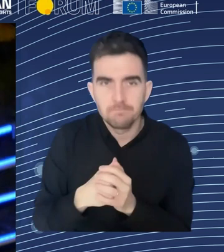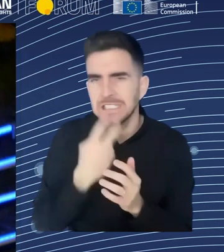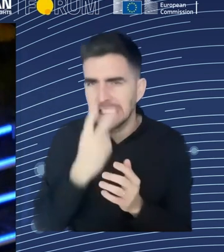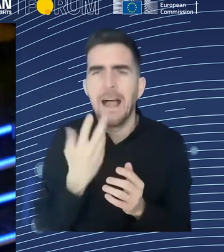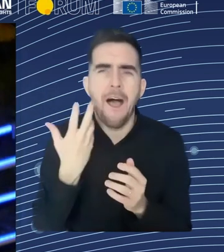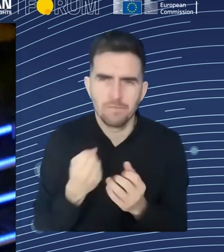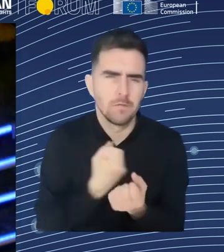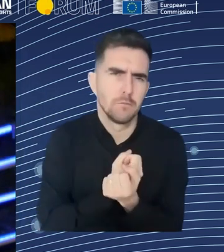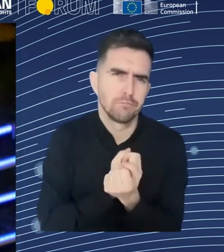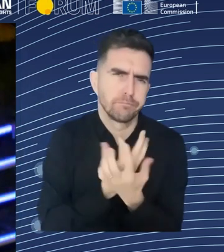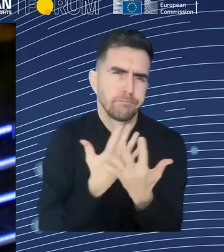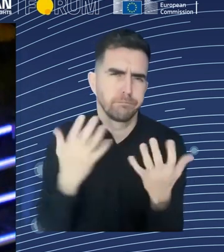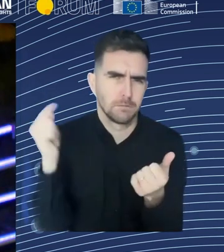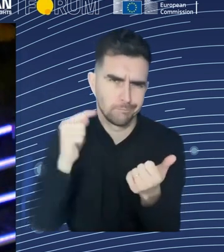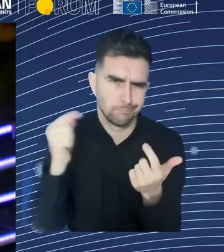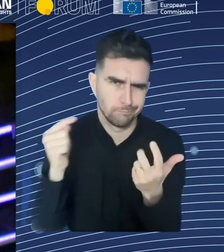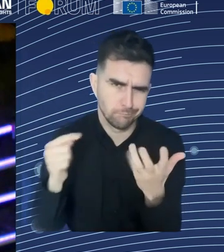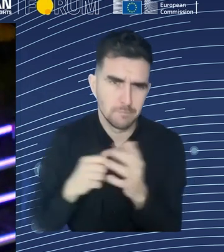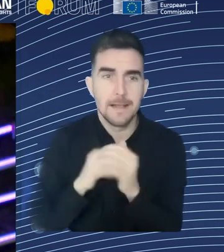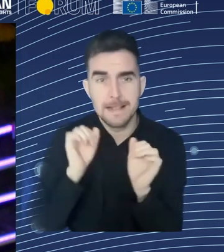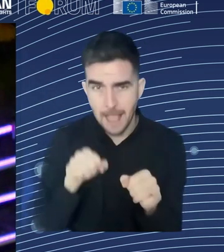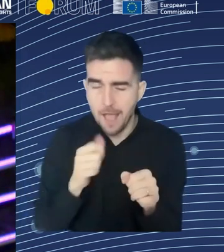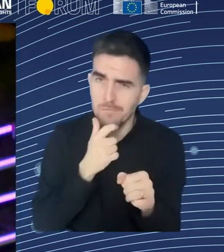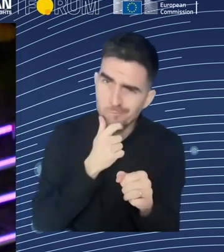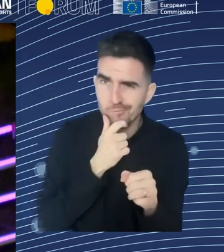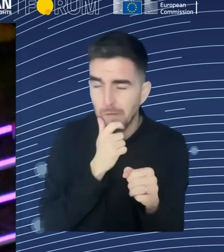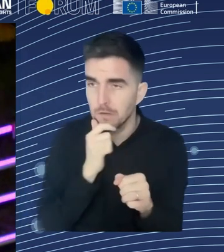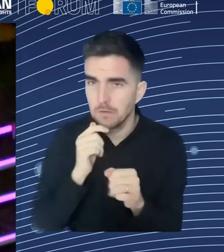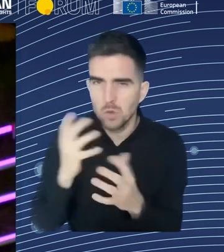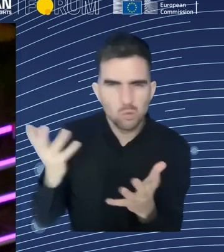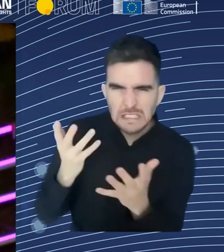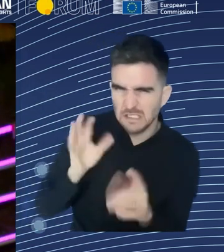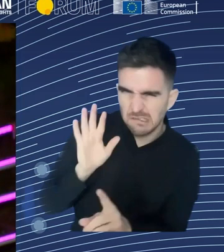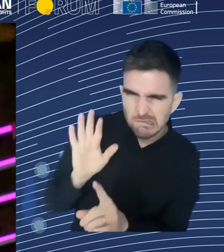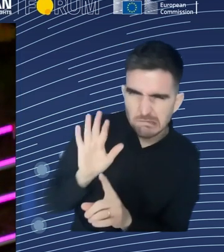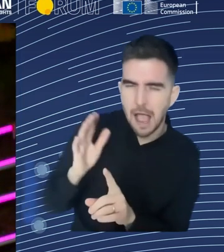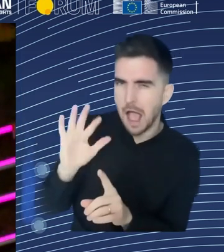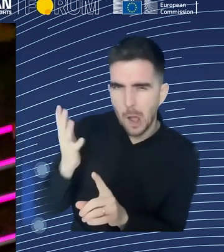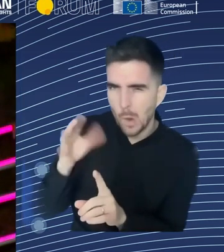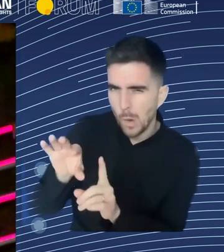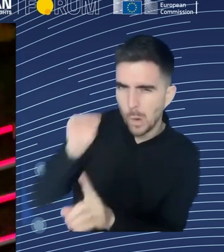firms are typically large firms. So they represent 20 to 25% of total employment.